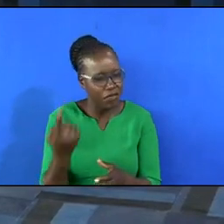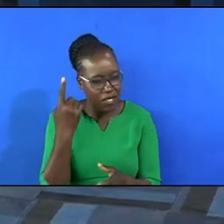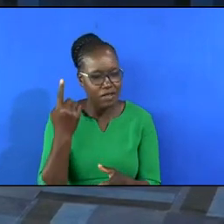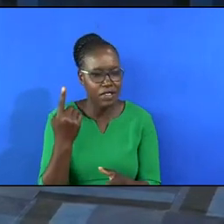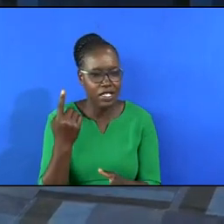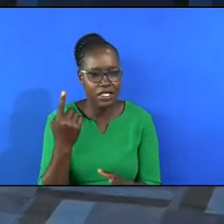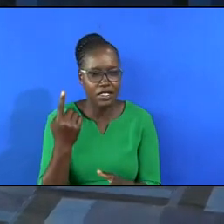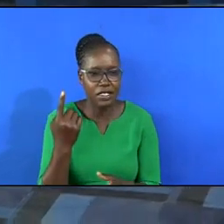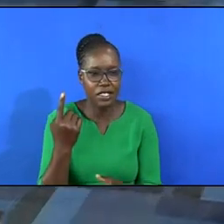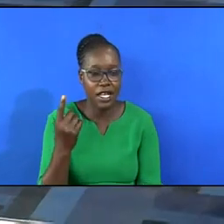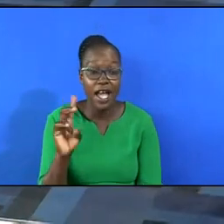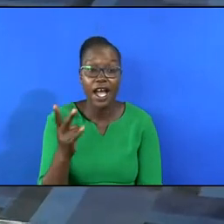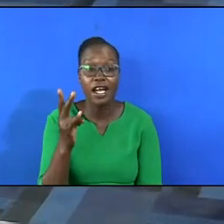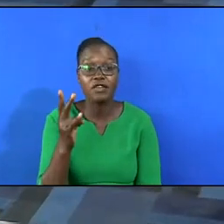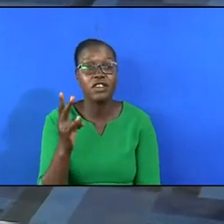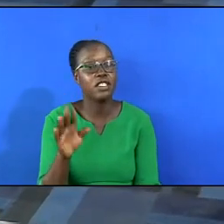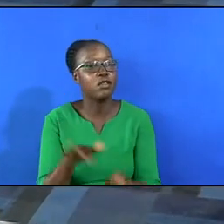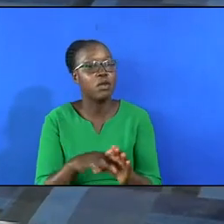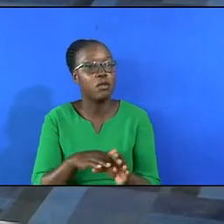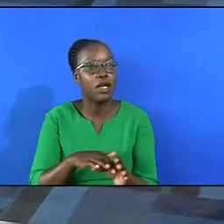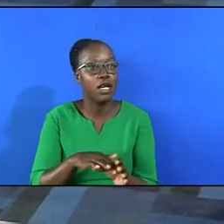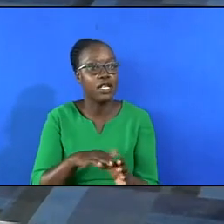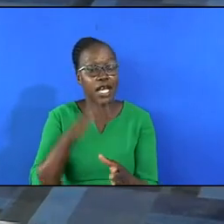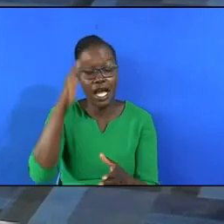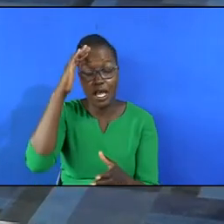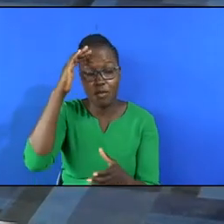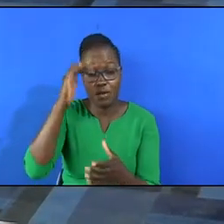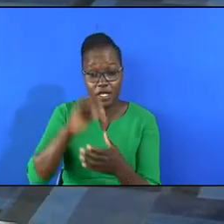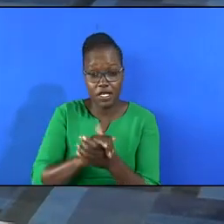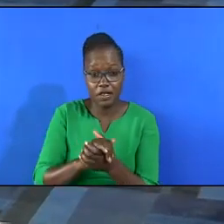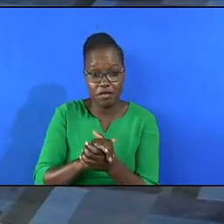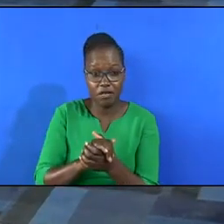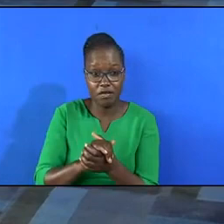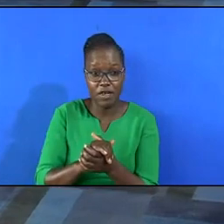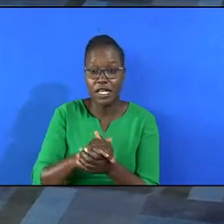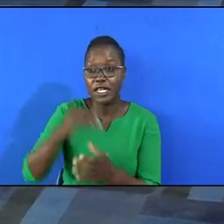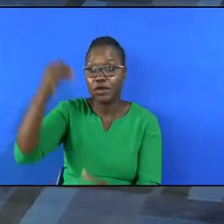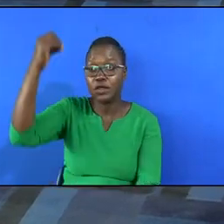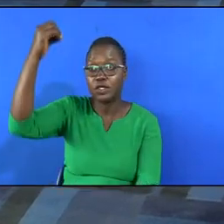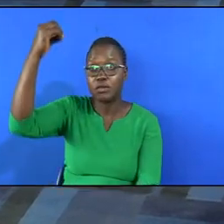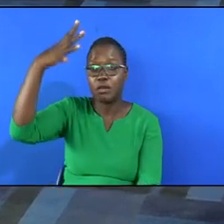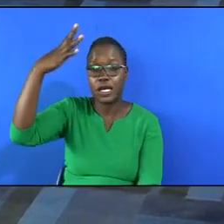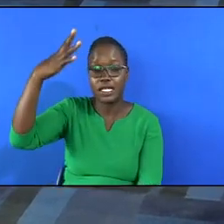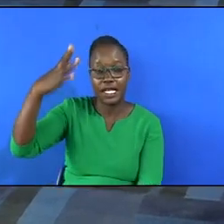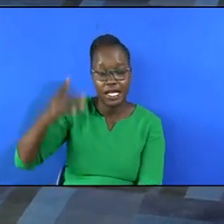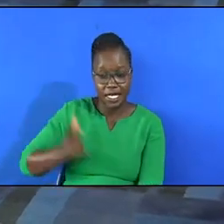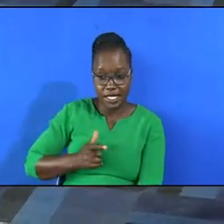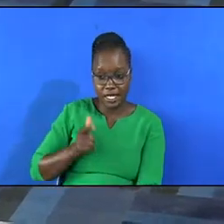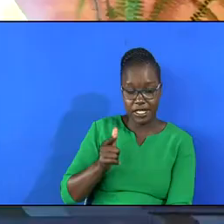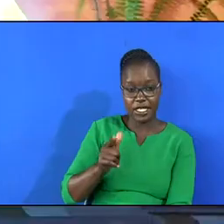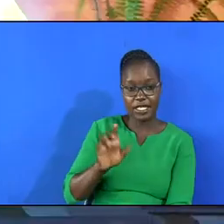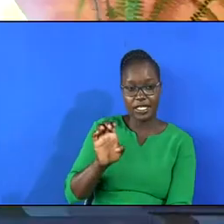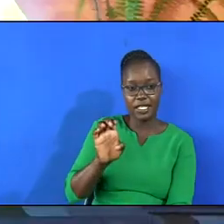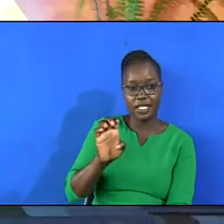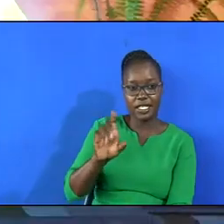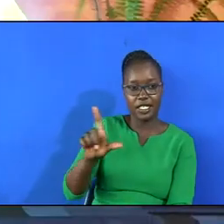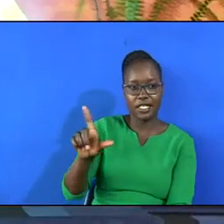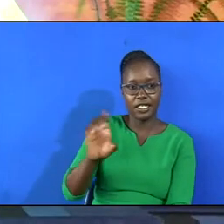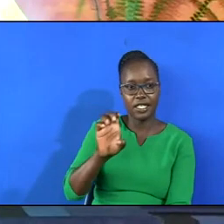And I believe, I don't know what others feel, I believe that lady was inspired. She's called Ellen